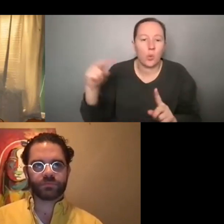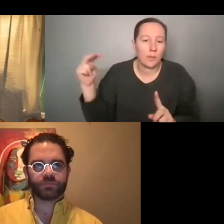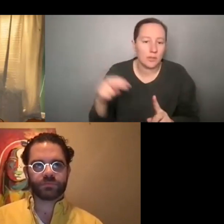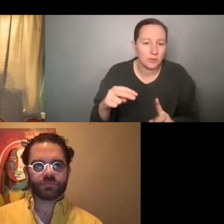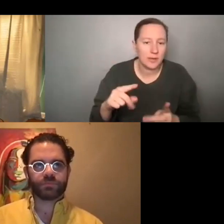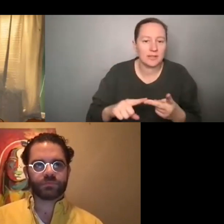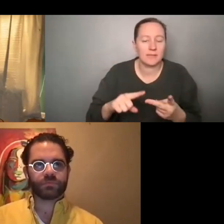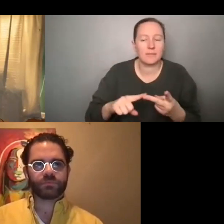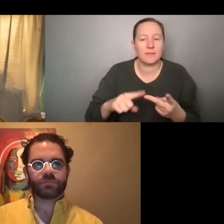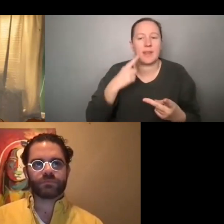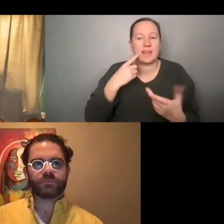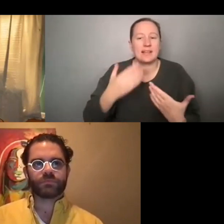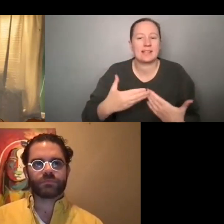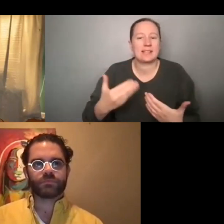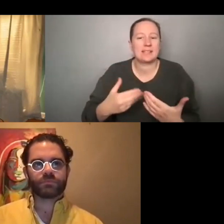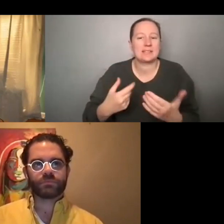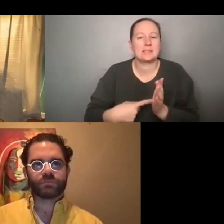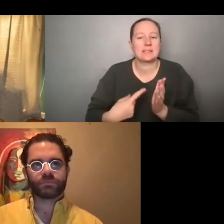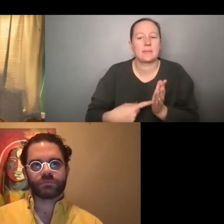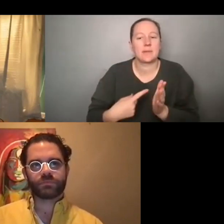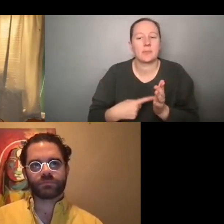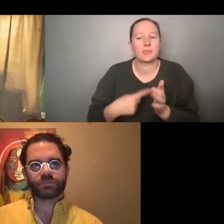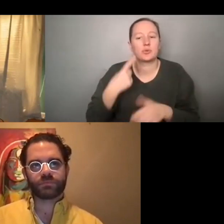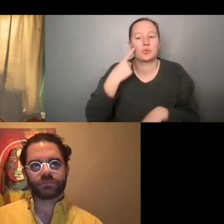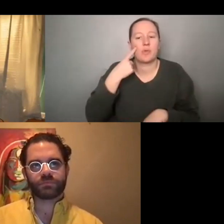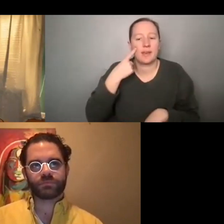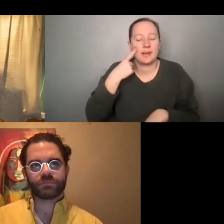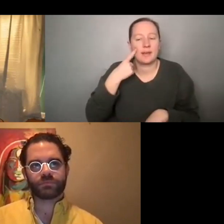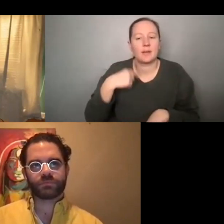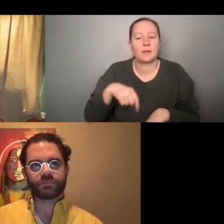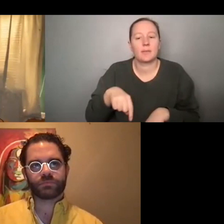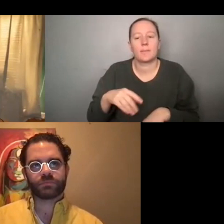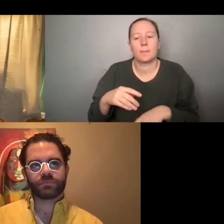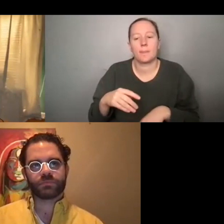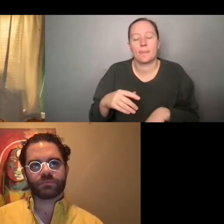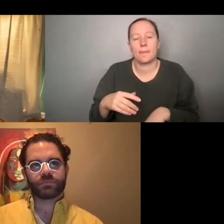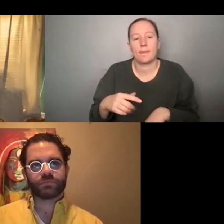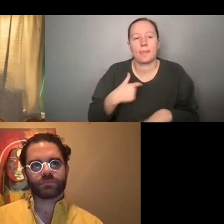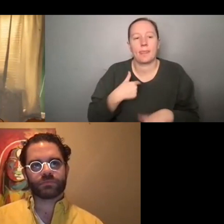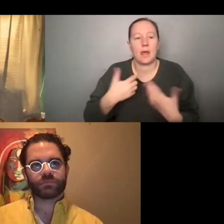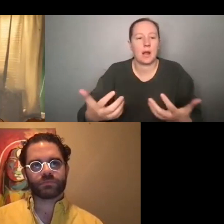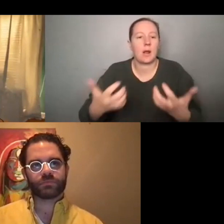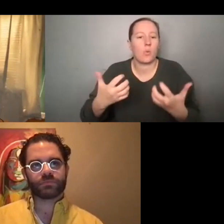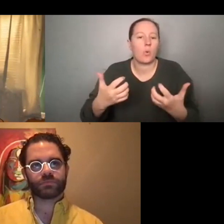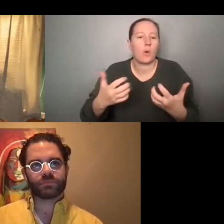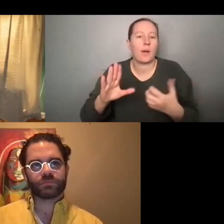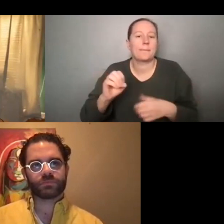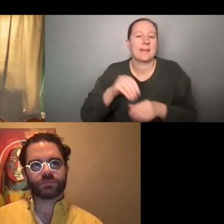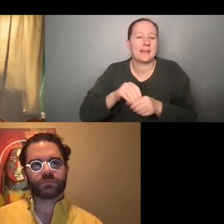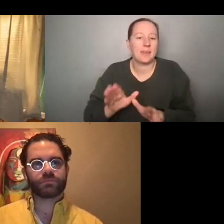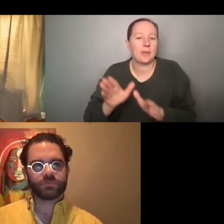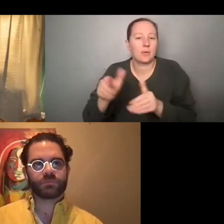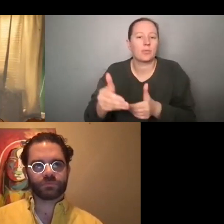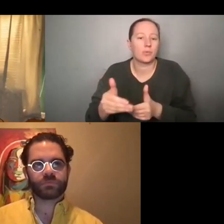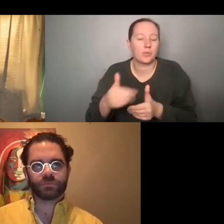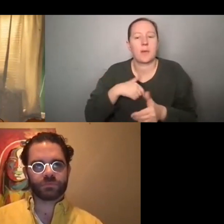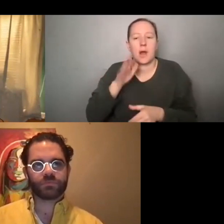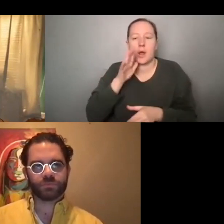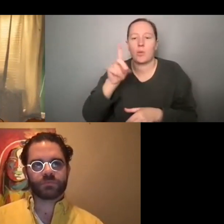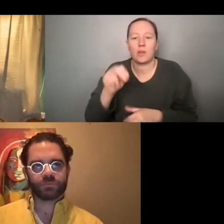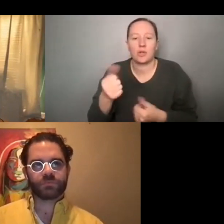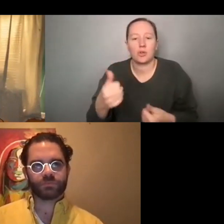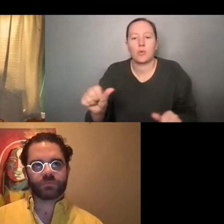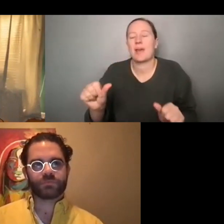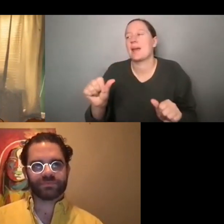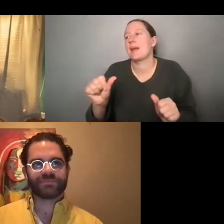I think it's really easy sometimes, uh, to think like, you know, I, I want to, just want to be in the room. I wanted, I I'll do anything like put me